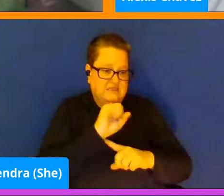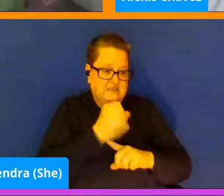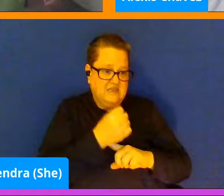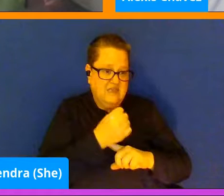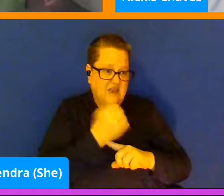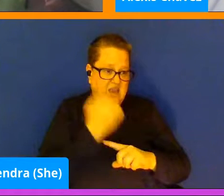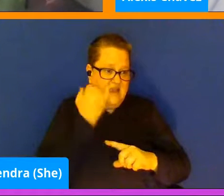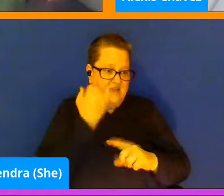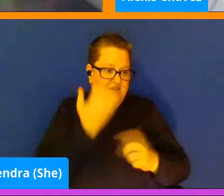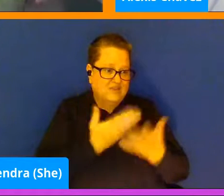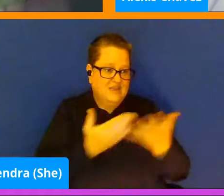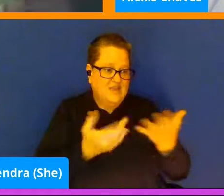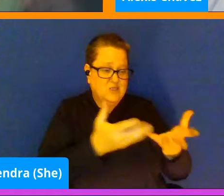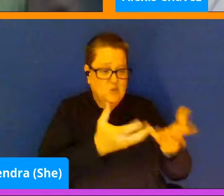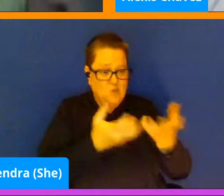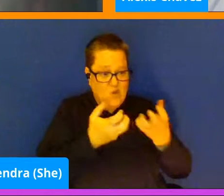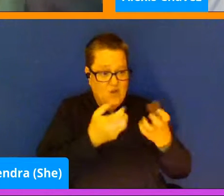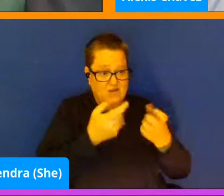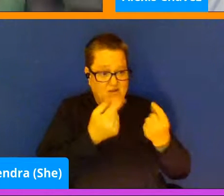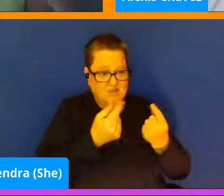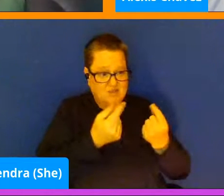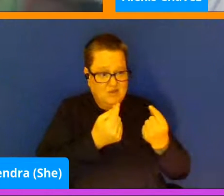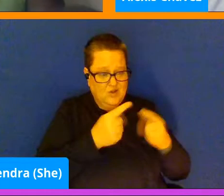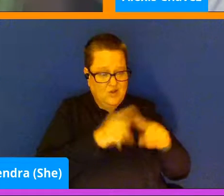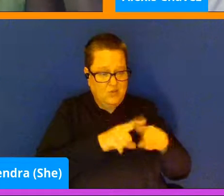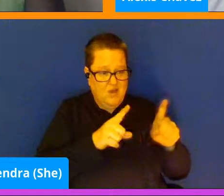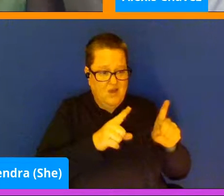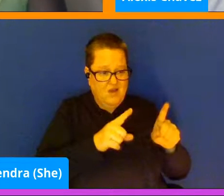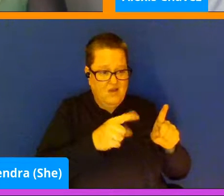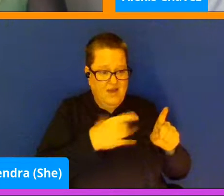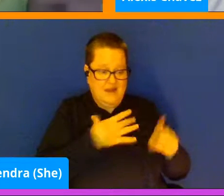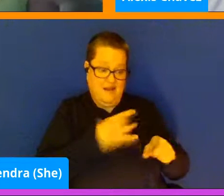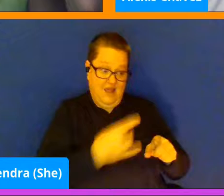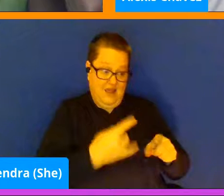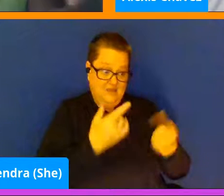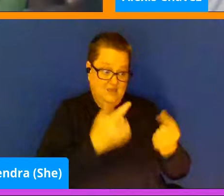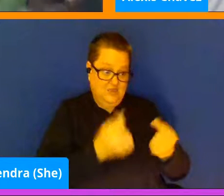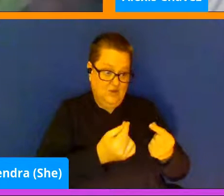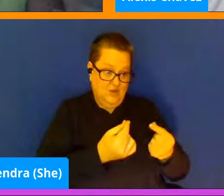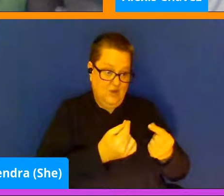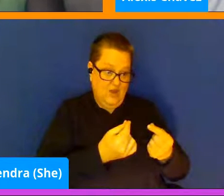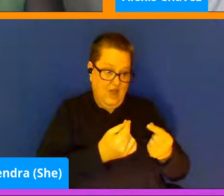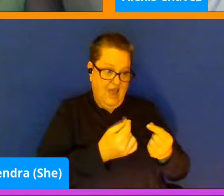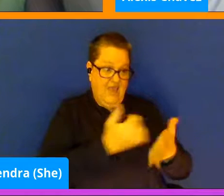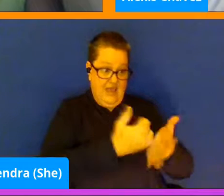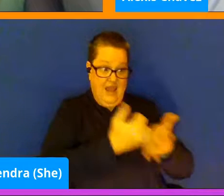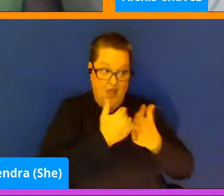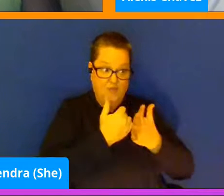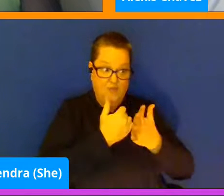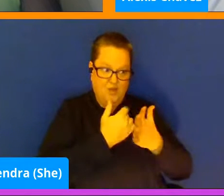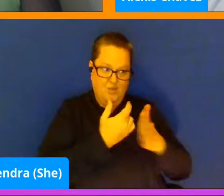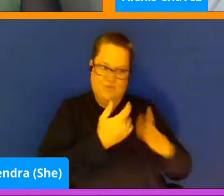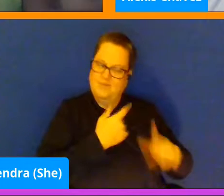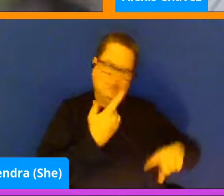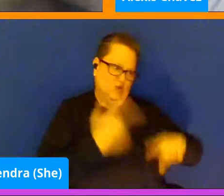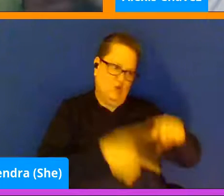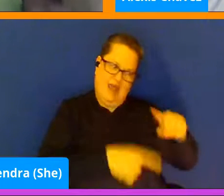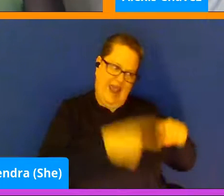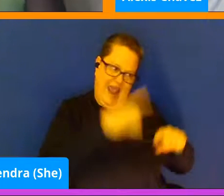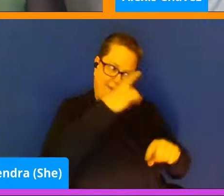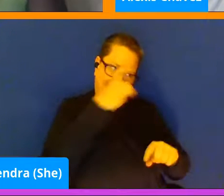to do and like to do and that are helpful, but you can't do because